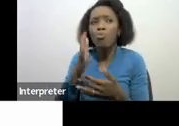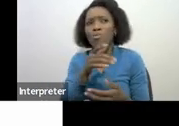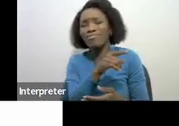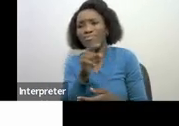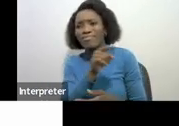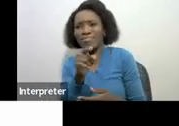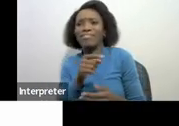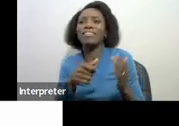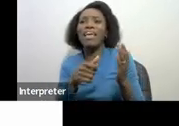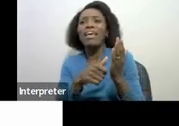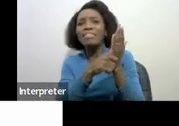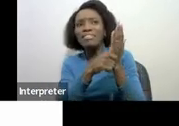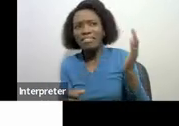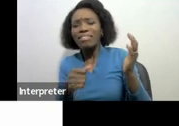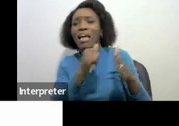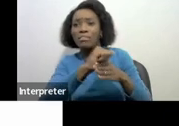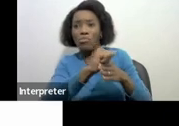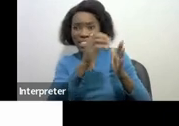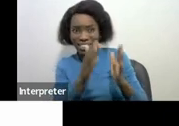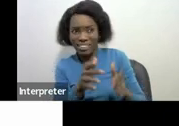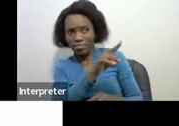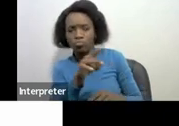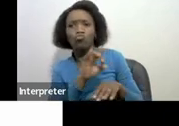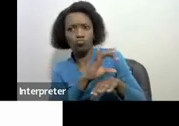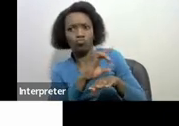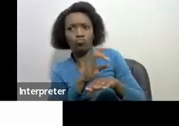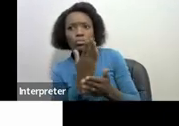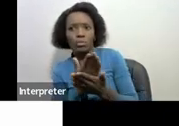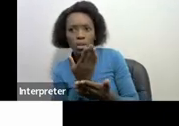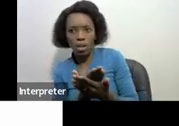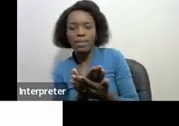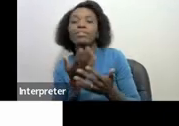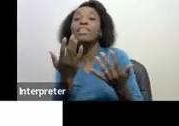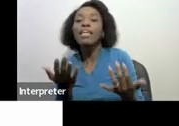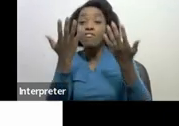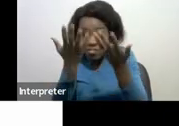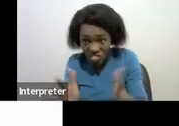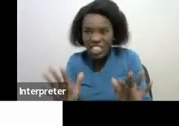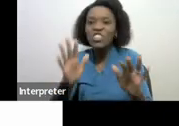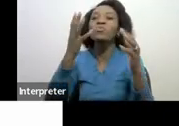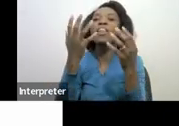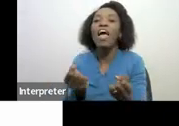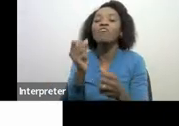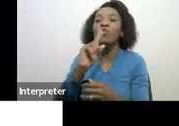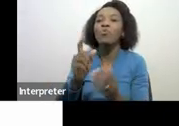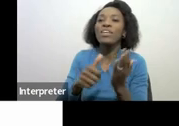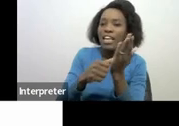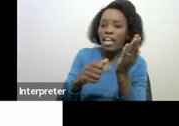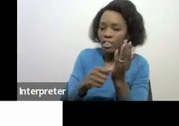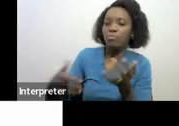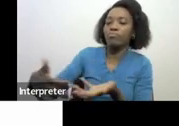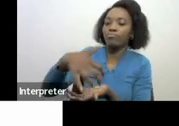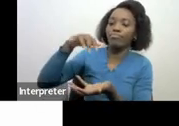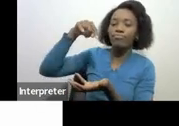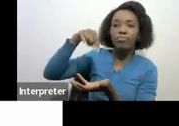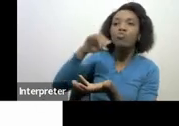SAR's website at the end of this you'll have the taxable income which will determine if or what amount are we supposed to